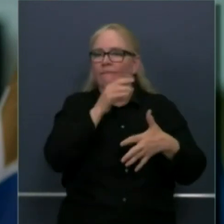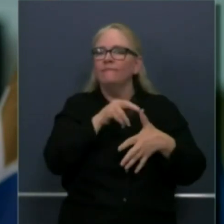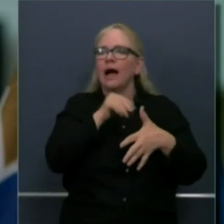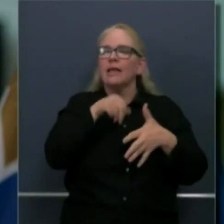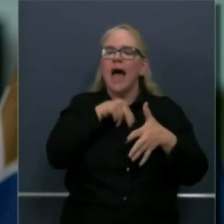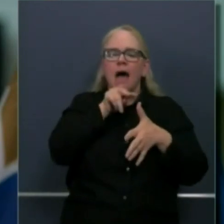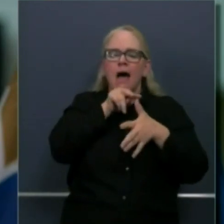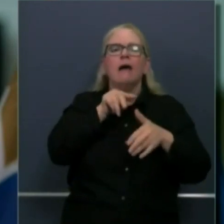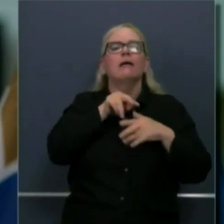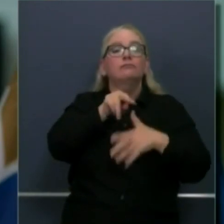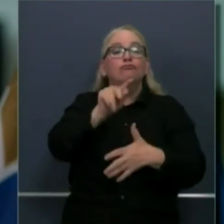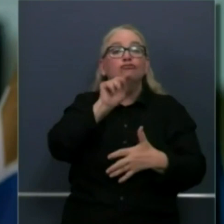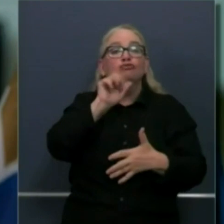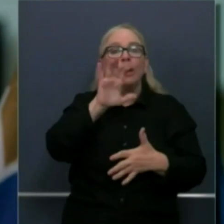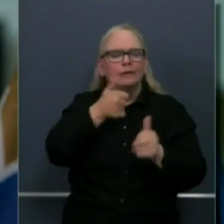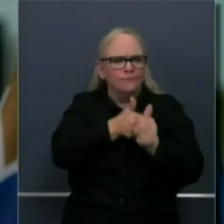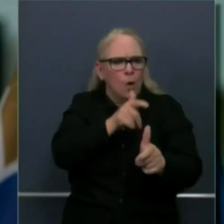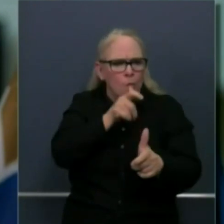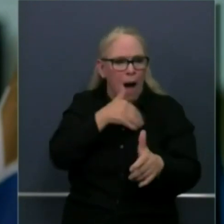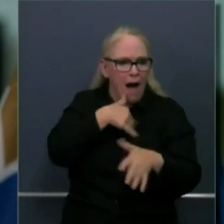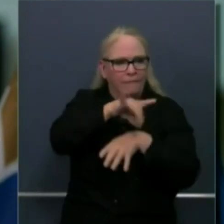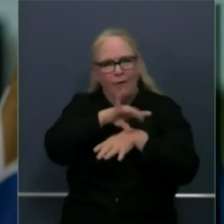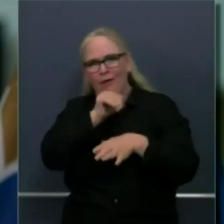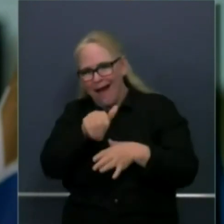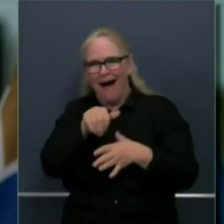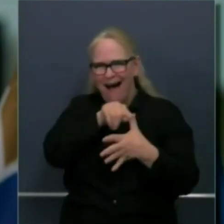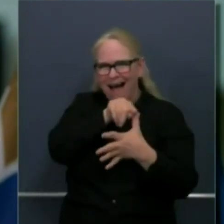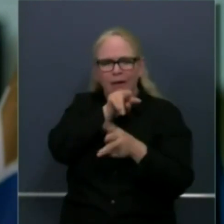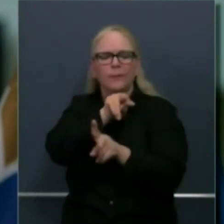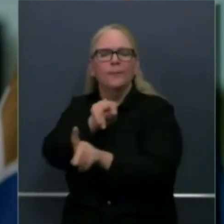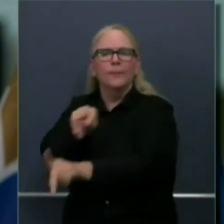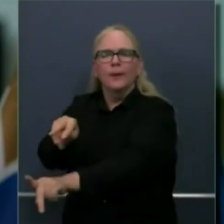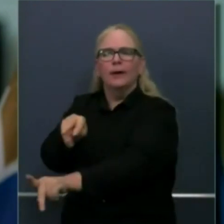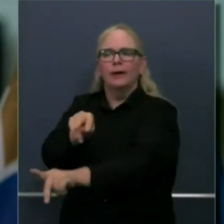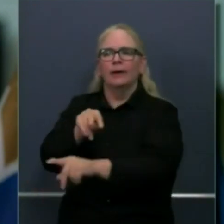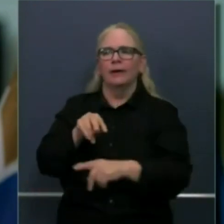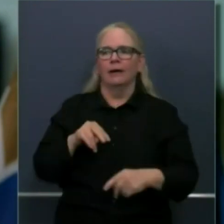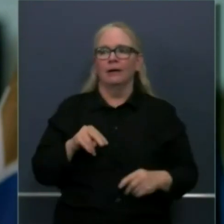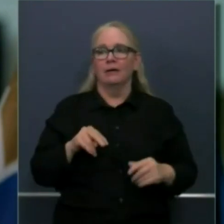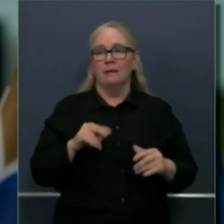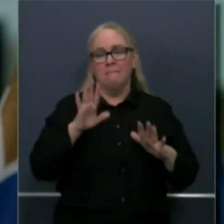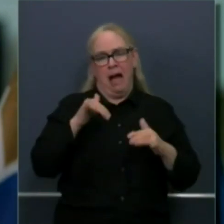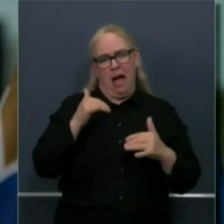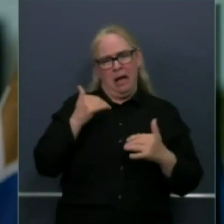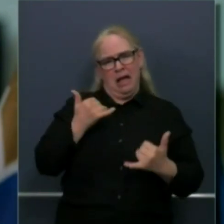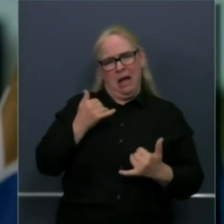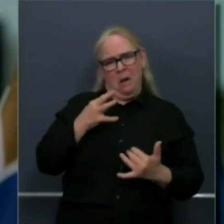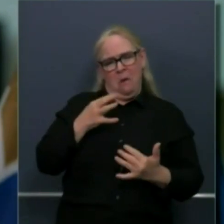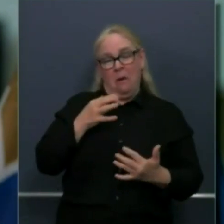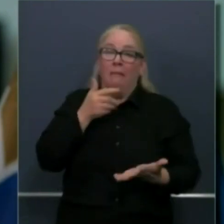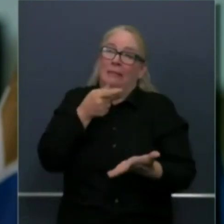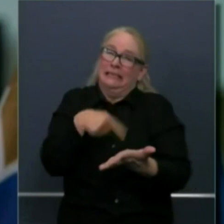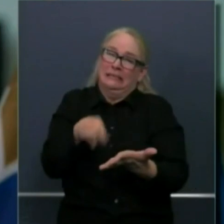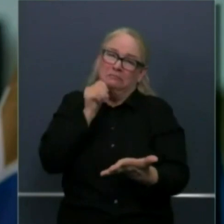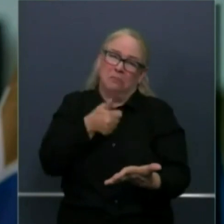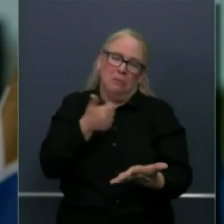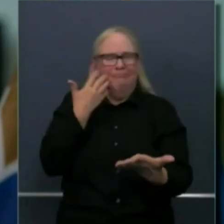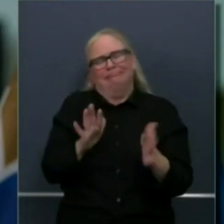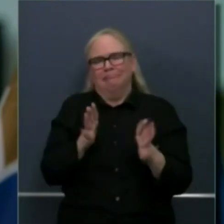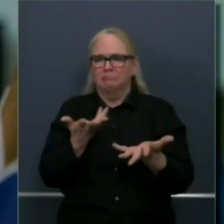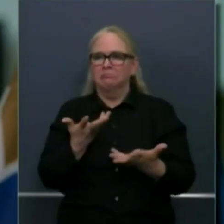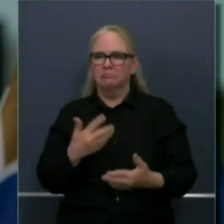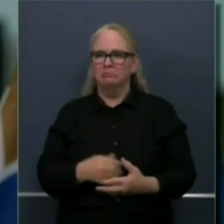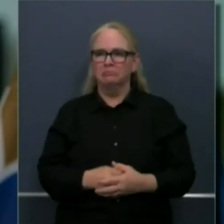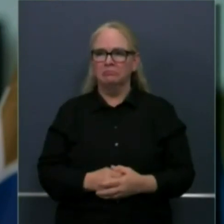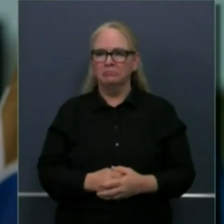tomorrow or the next day certainly by the end of this week the first cohort of those that we're training through UCSF and